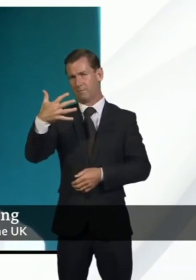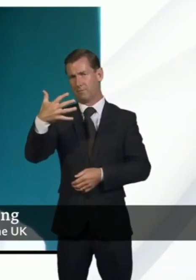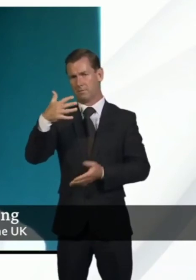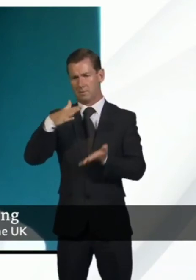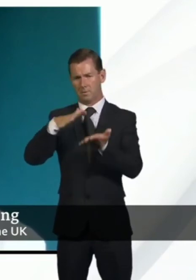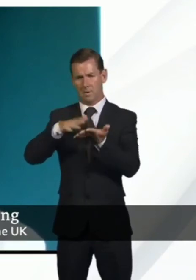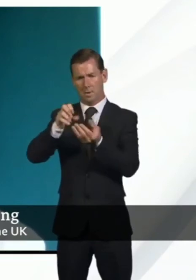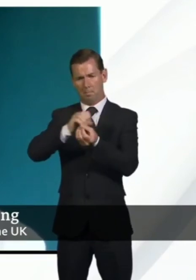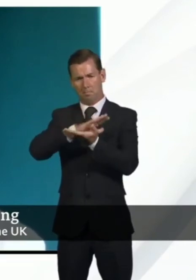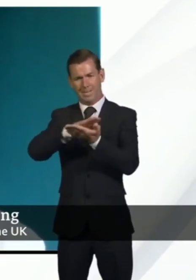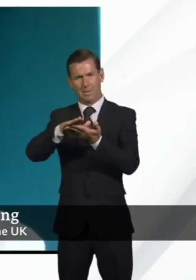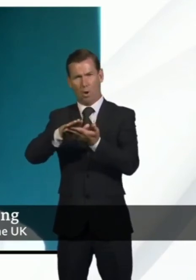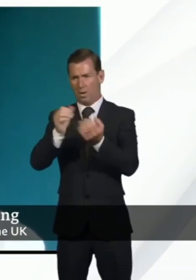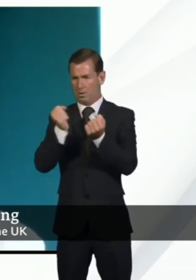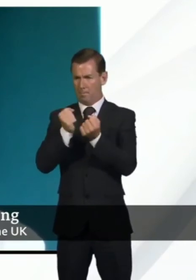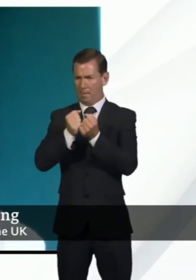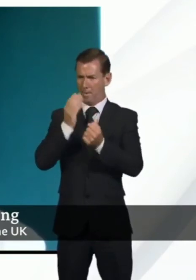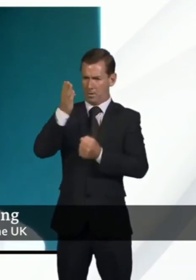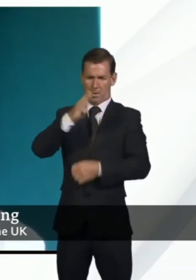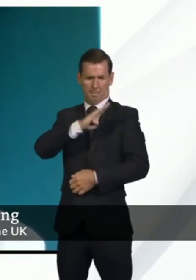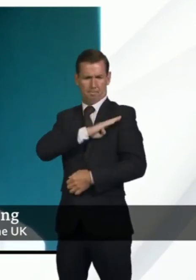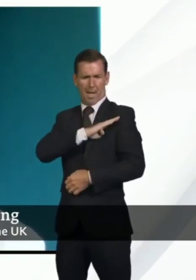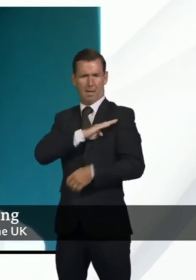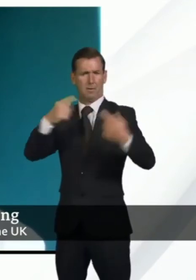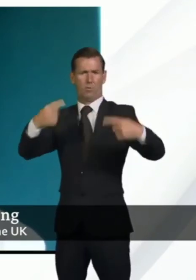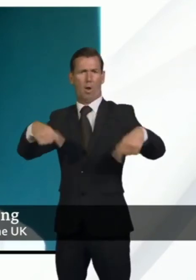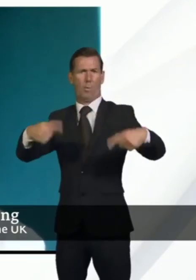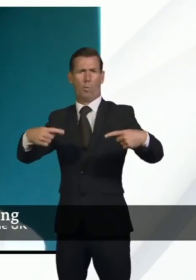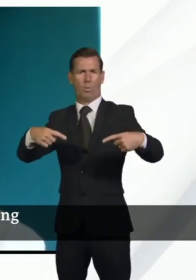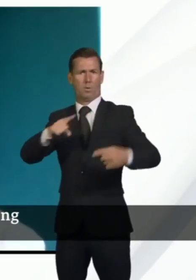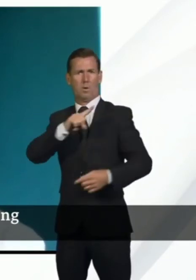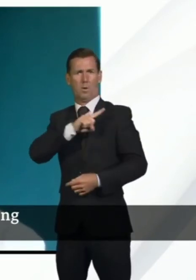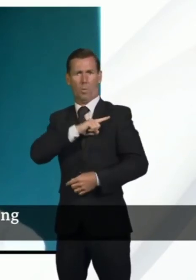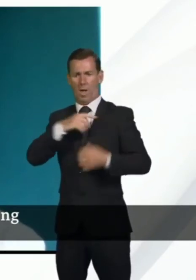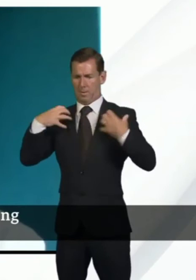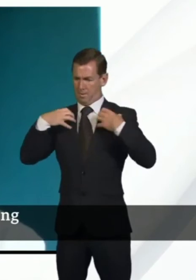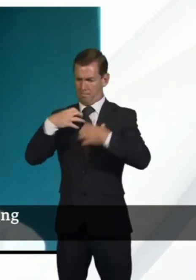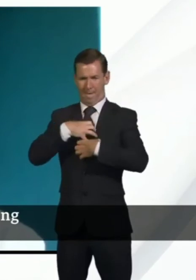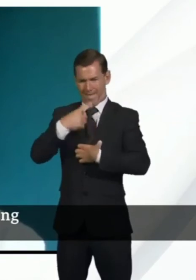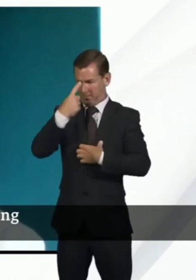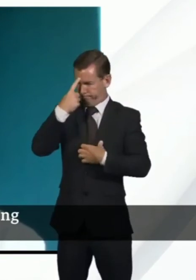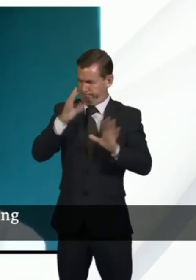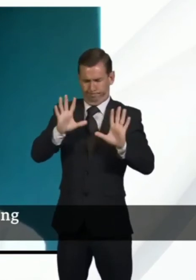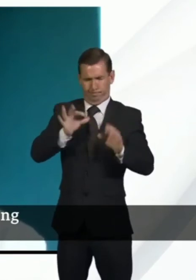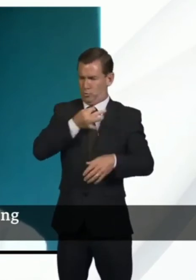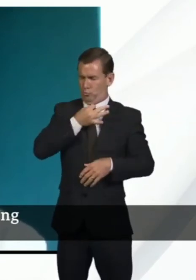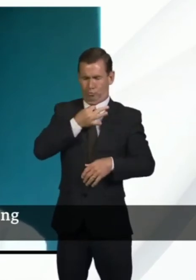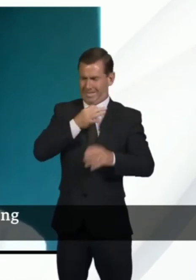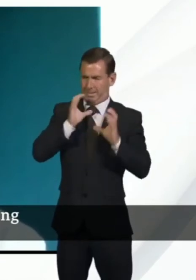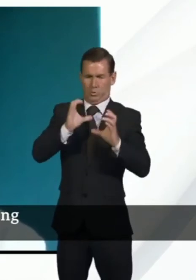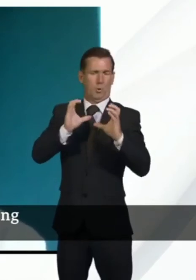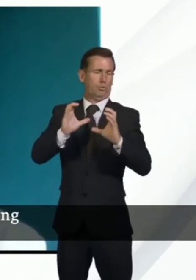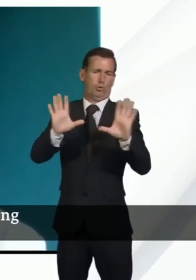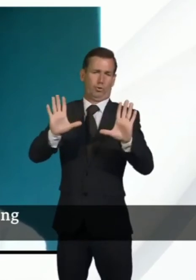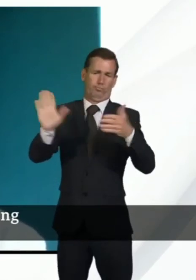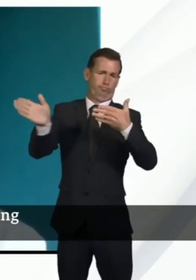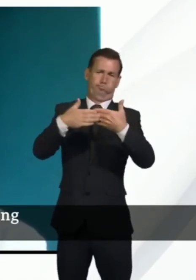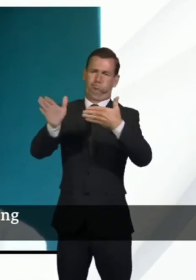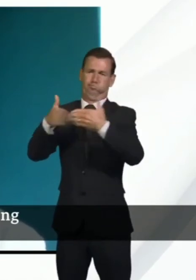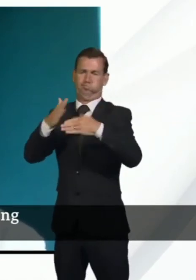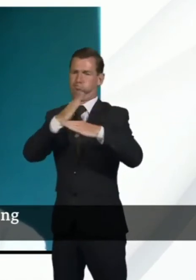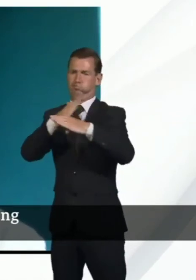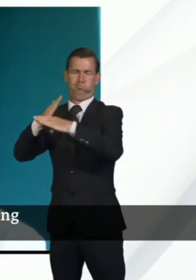on a park bench in their local park because our mayor believes that the risk from coronavirus is still too high I have two questions